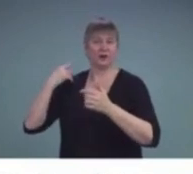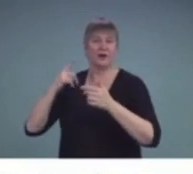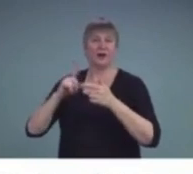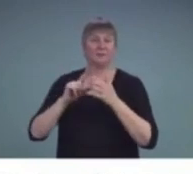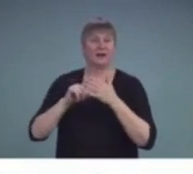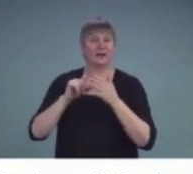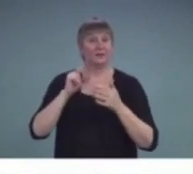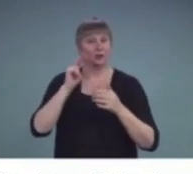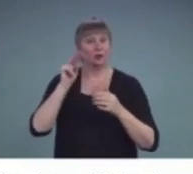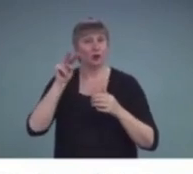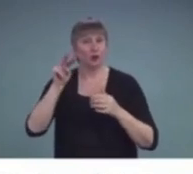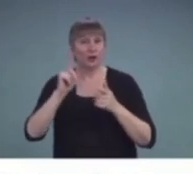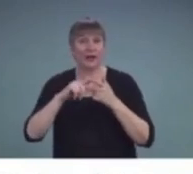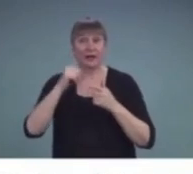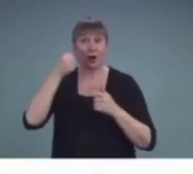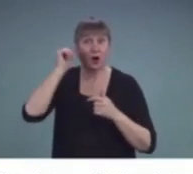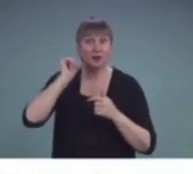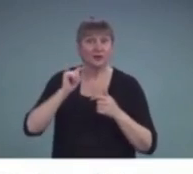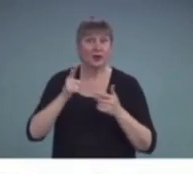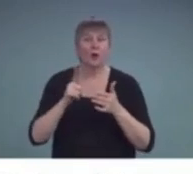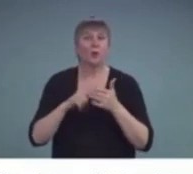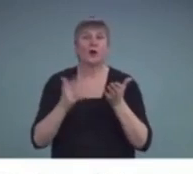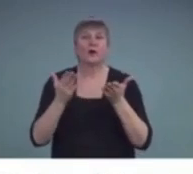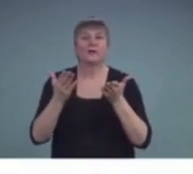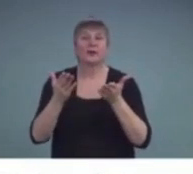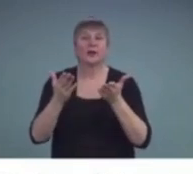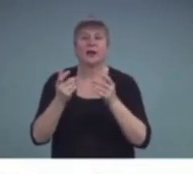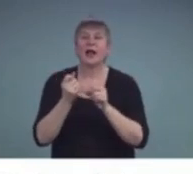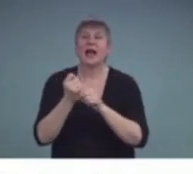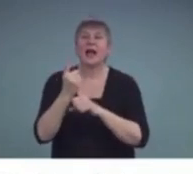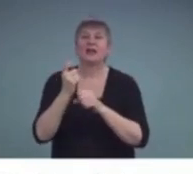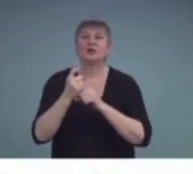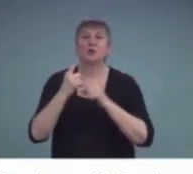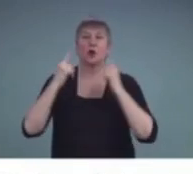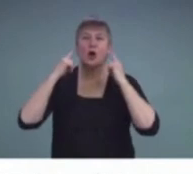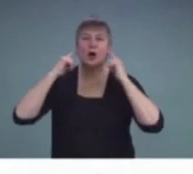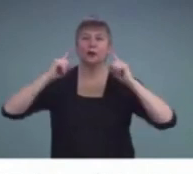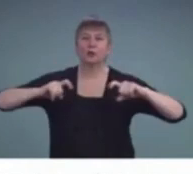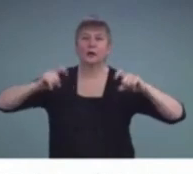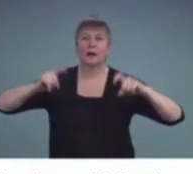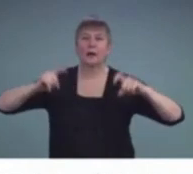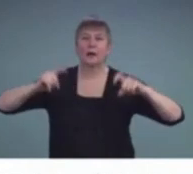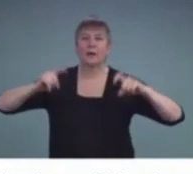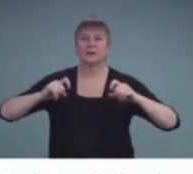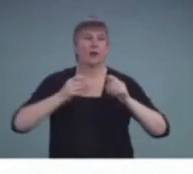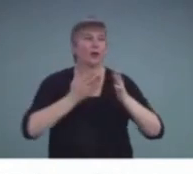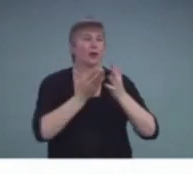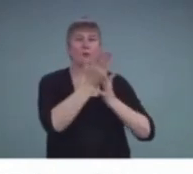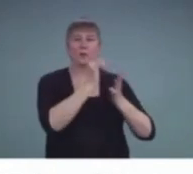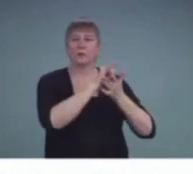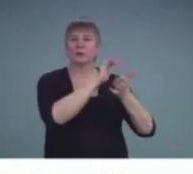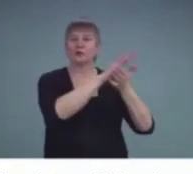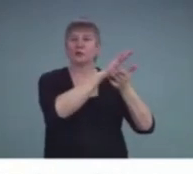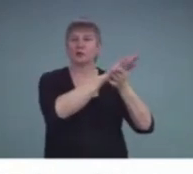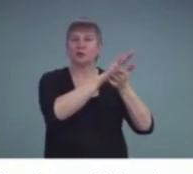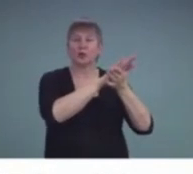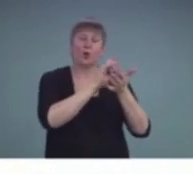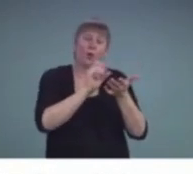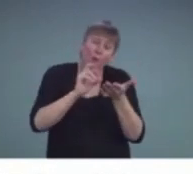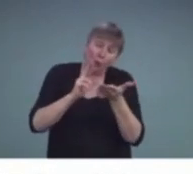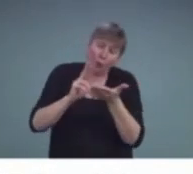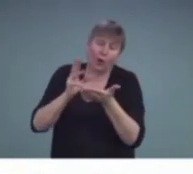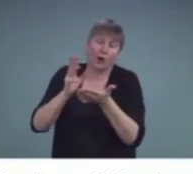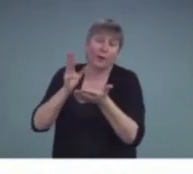audiology, all they're offering is an annual audiogram that could be provided by the district audiologist or by the parents' audiologist